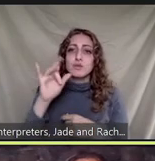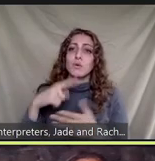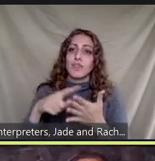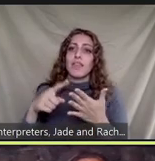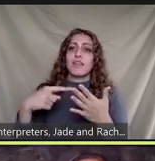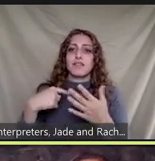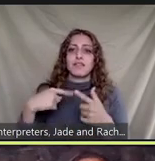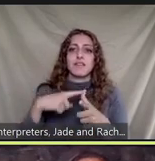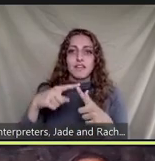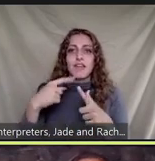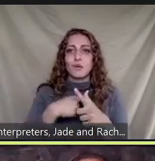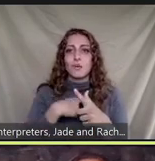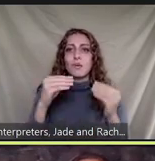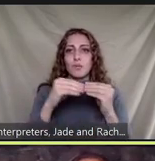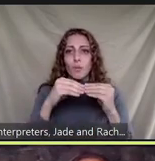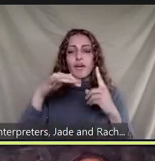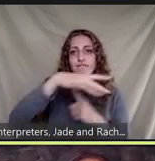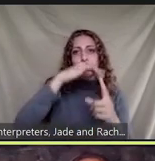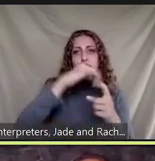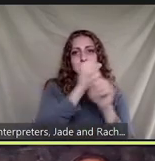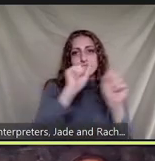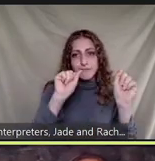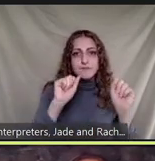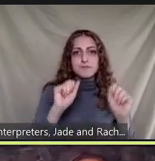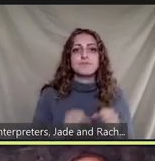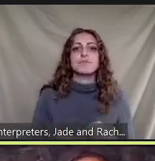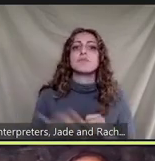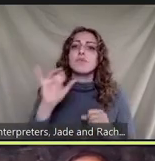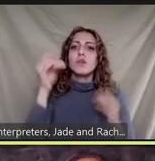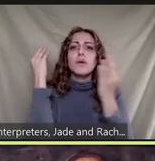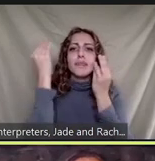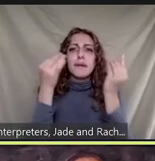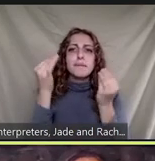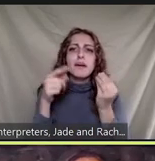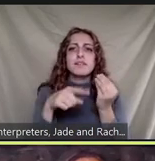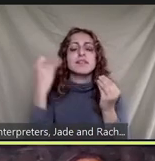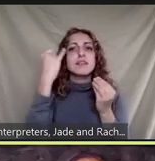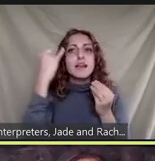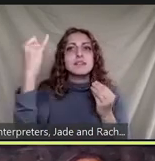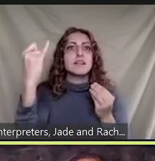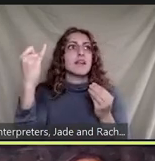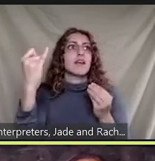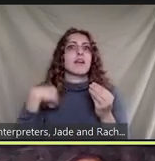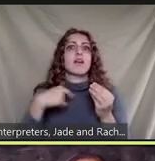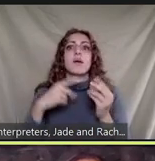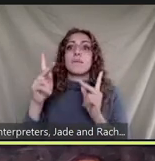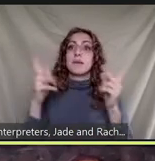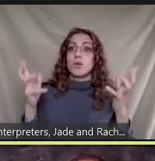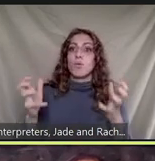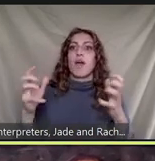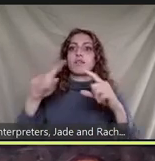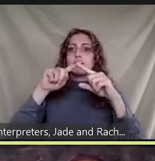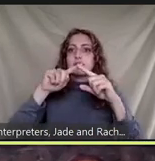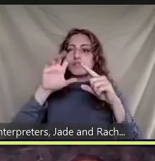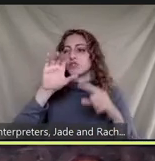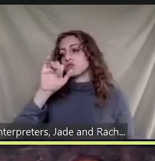and then finally the next thing to think about is this idea and this giant push towards the circular economy but as